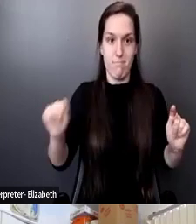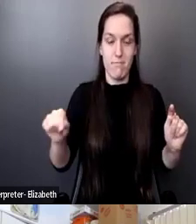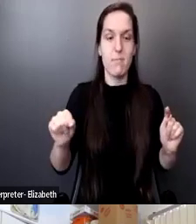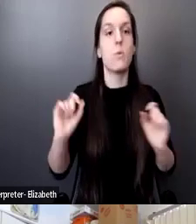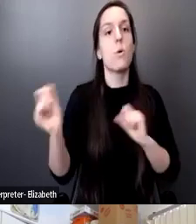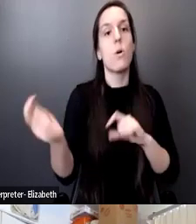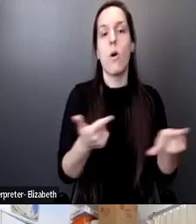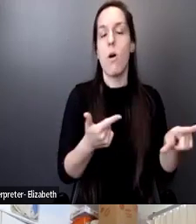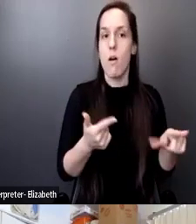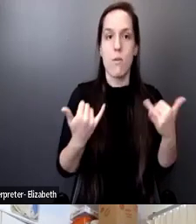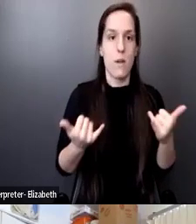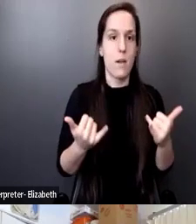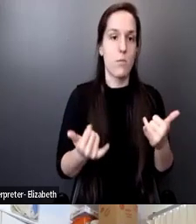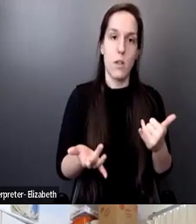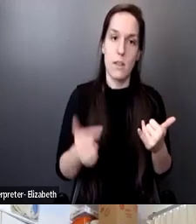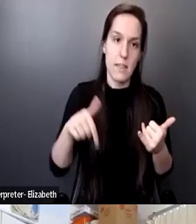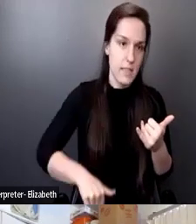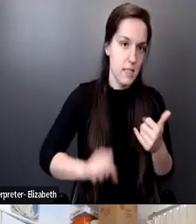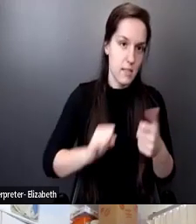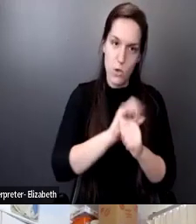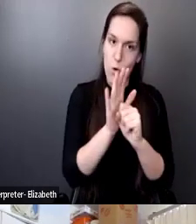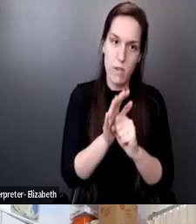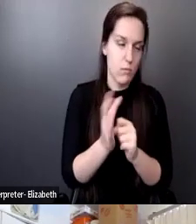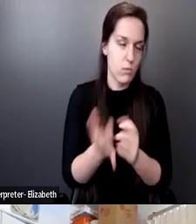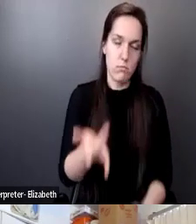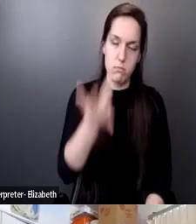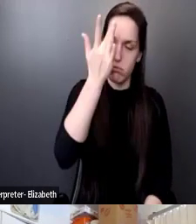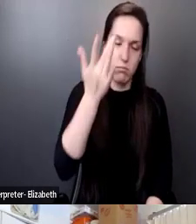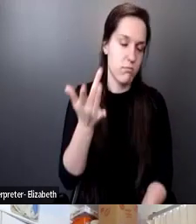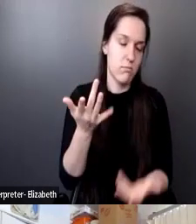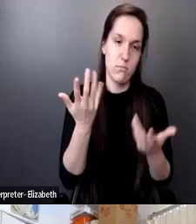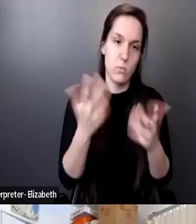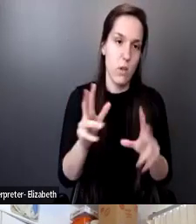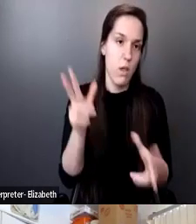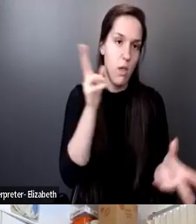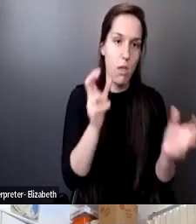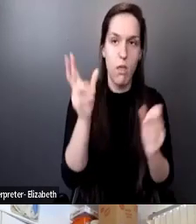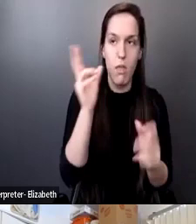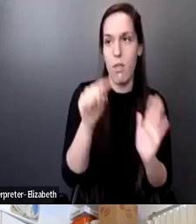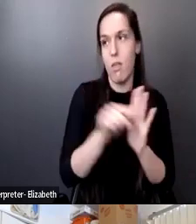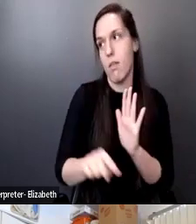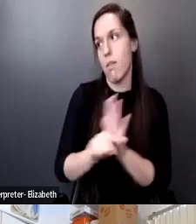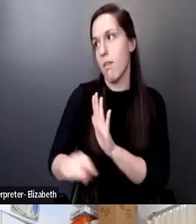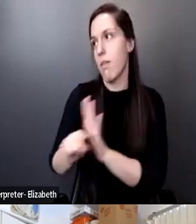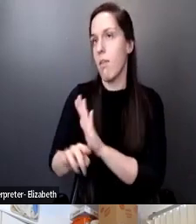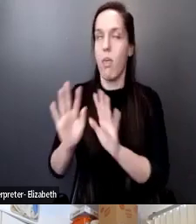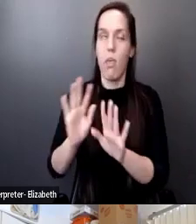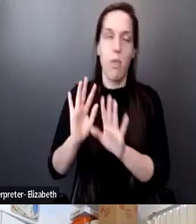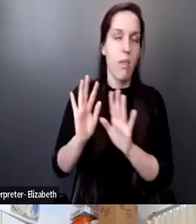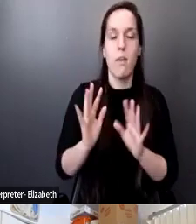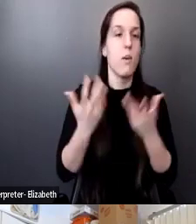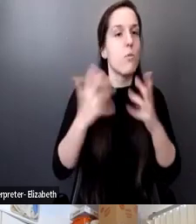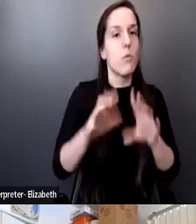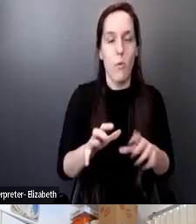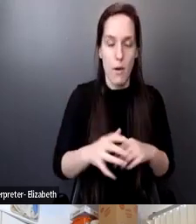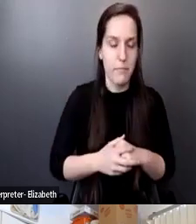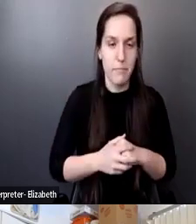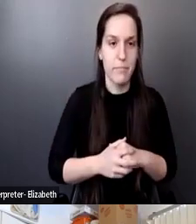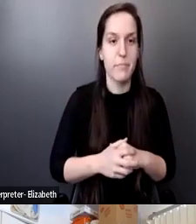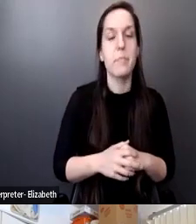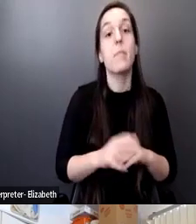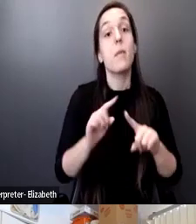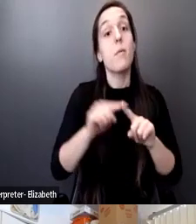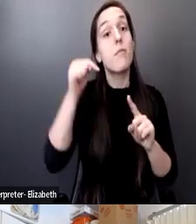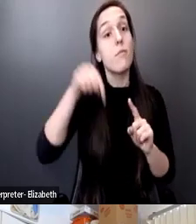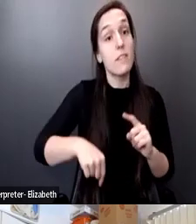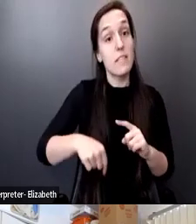know, so, so sick of this pandemic and sick of hearing all of the gloom and doom news about it. So we for